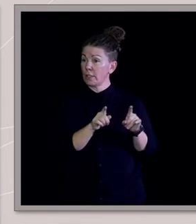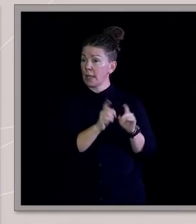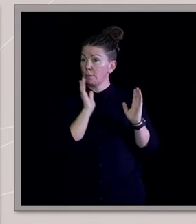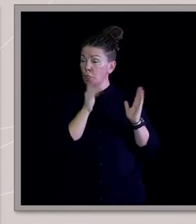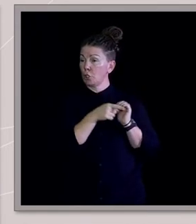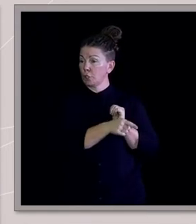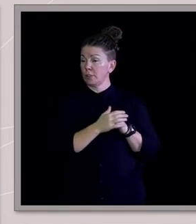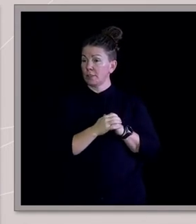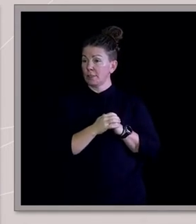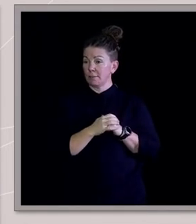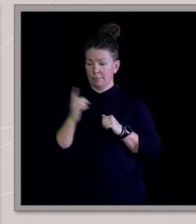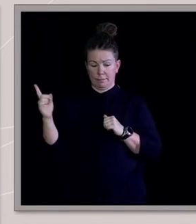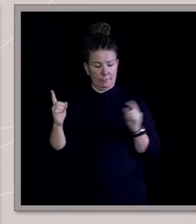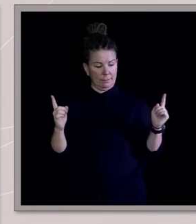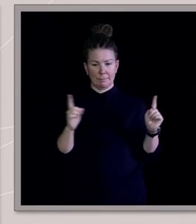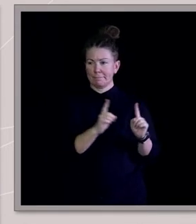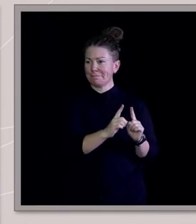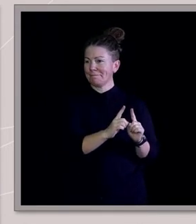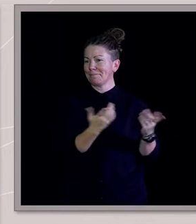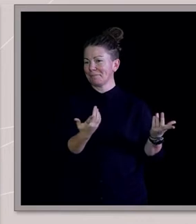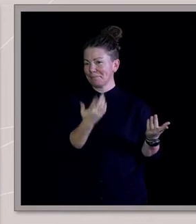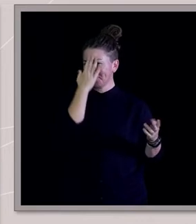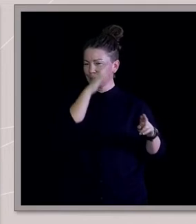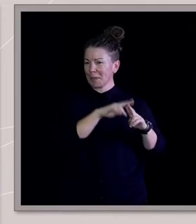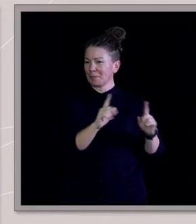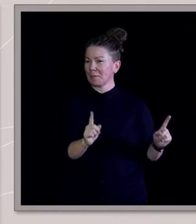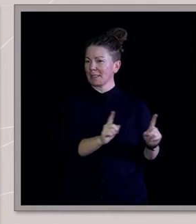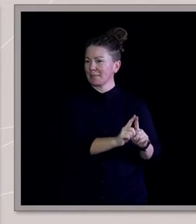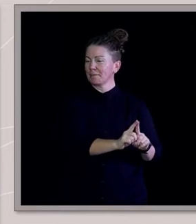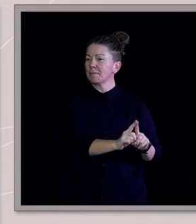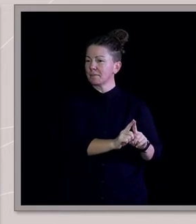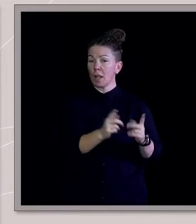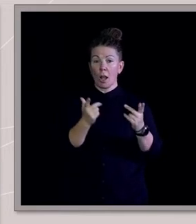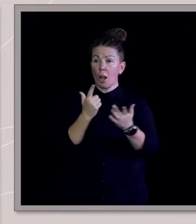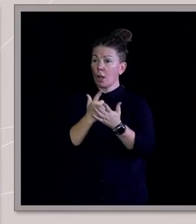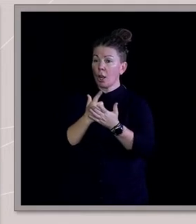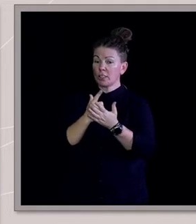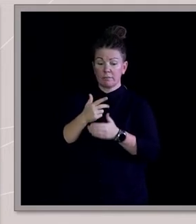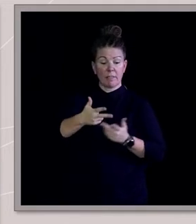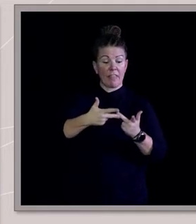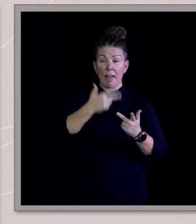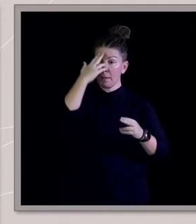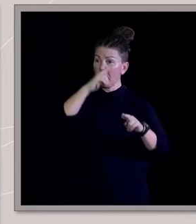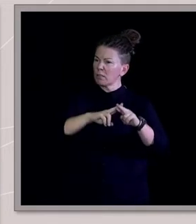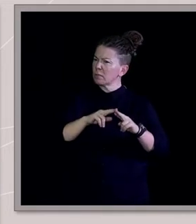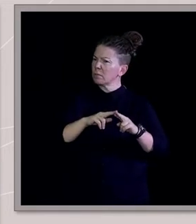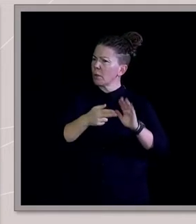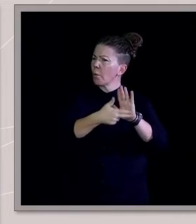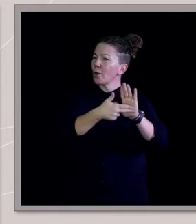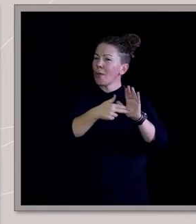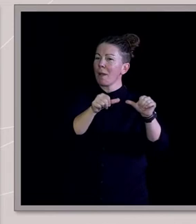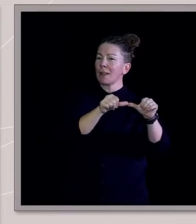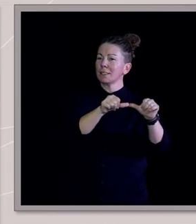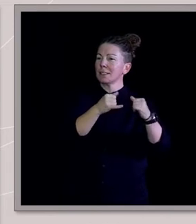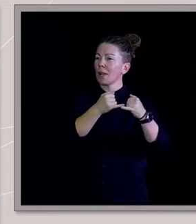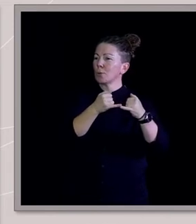Revival Centre. So, that's how my parents came to be there, and a lot of the other parents, who we called uncles and aunties, they had similar